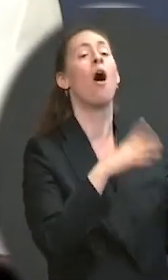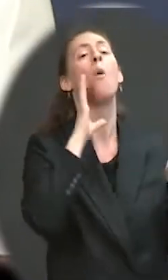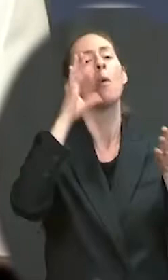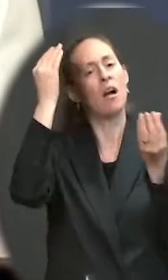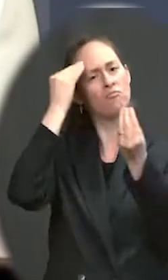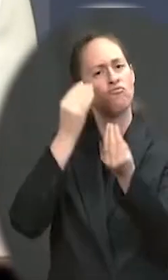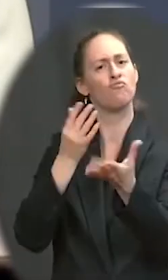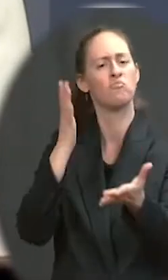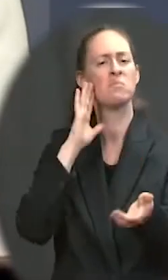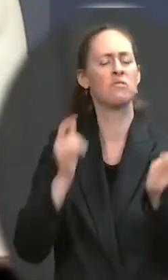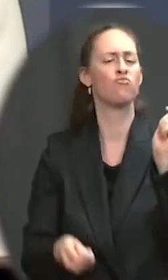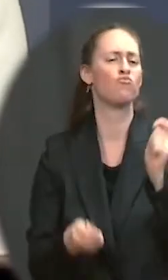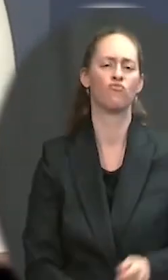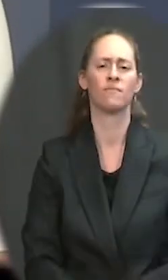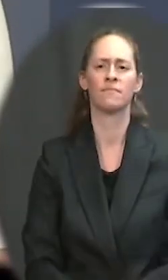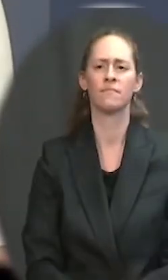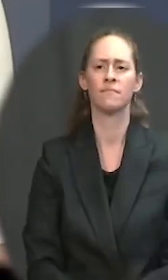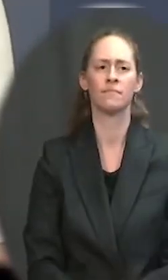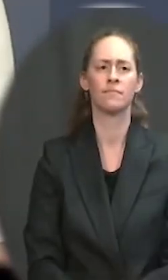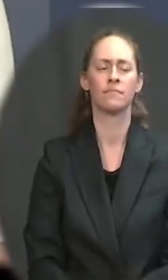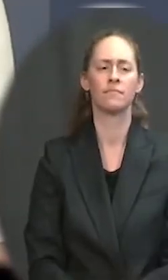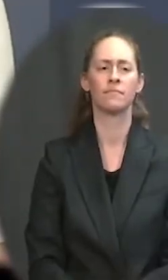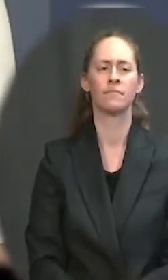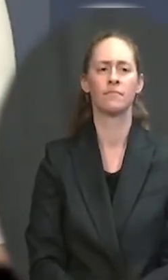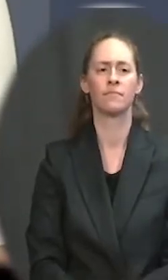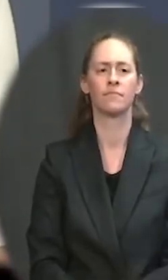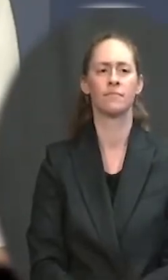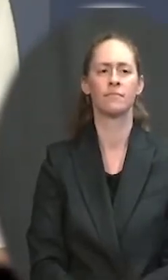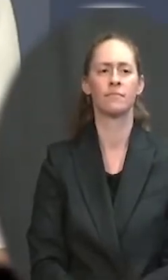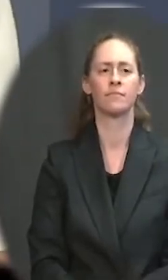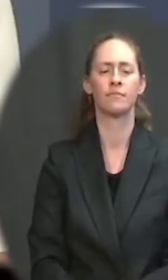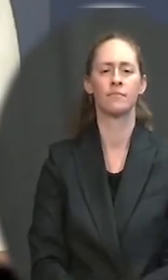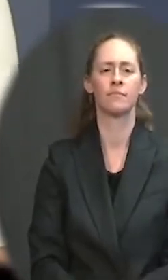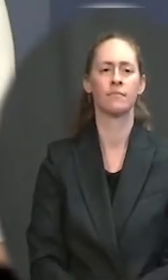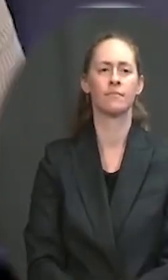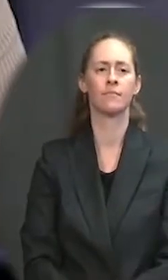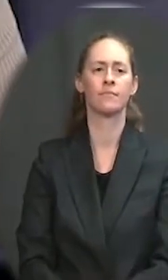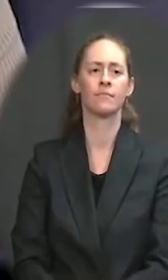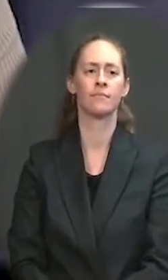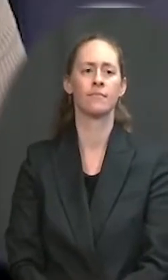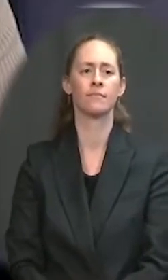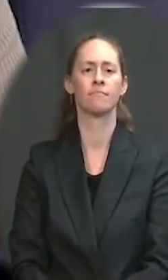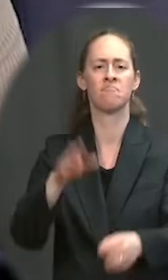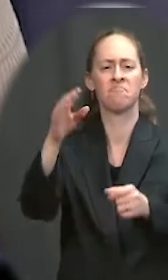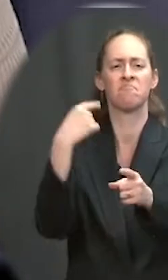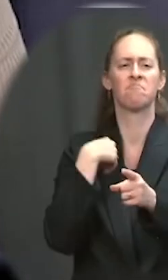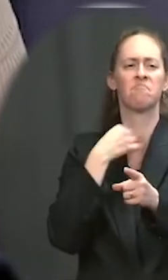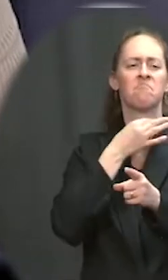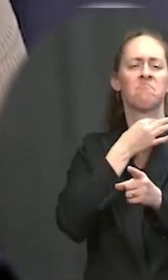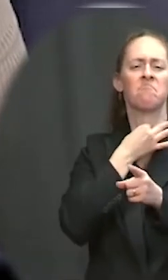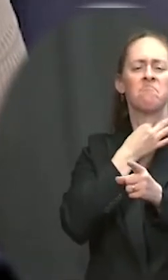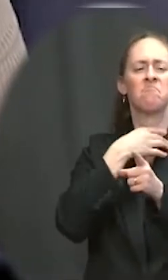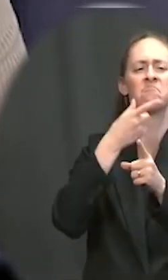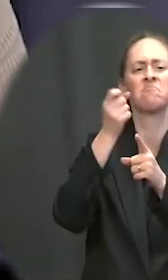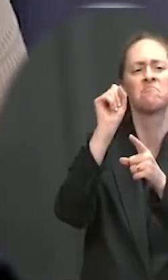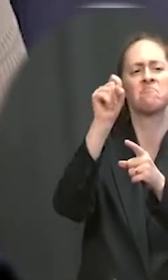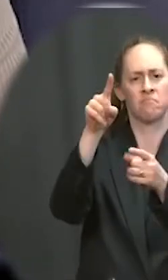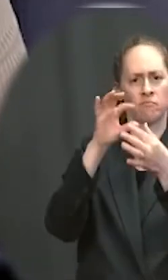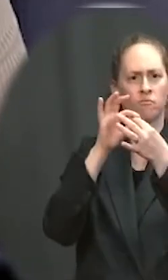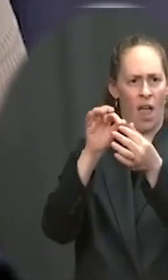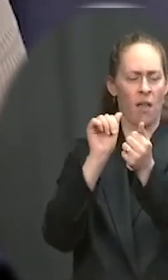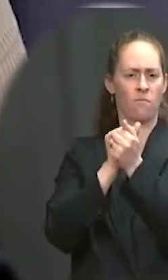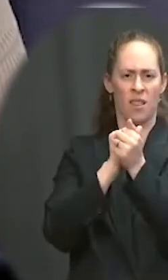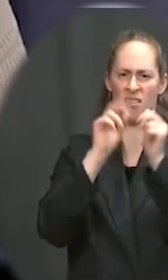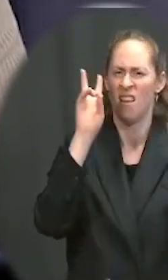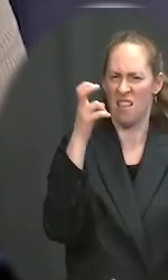public. The And there's a new evaluation of the American Families Plan out by the Penn-Warton Budget Model. And they found, actually, that